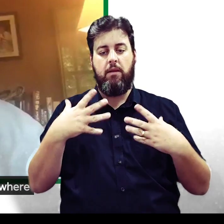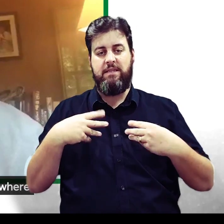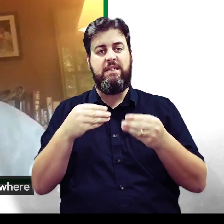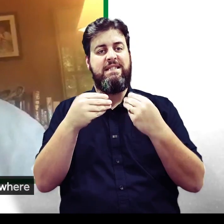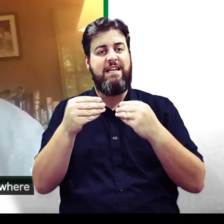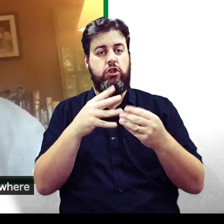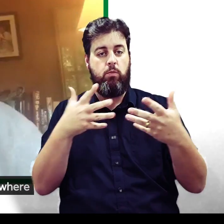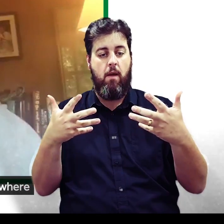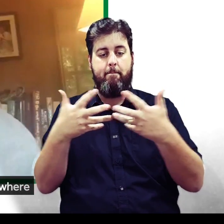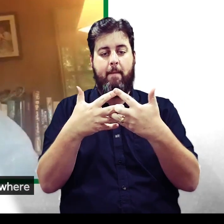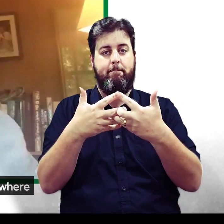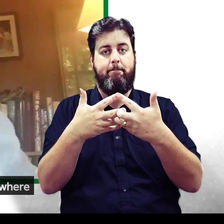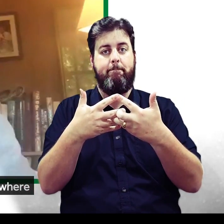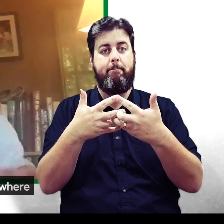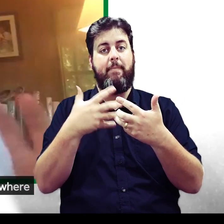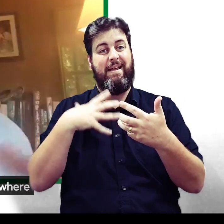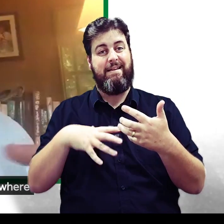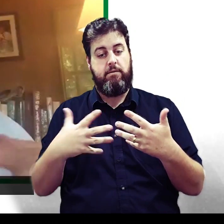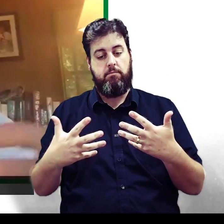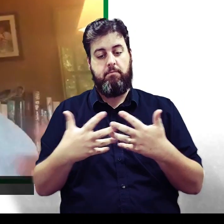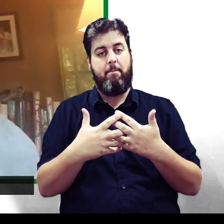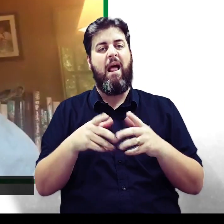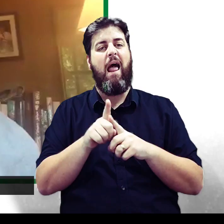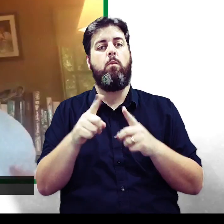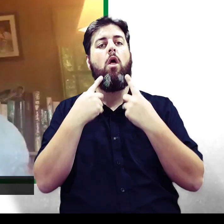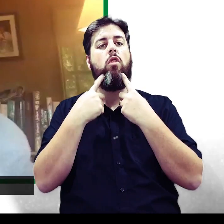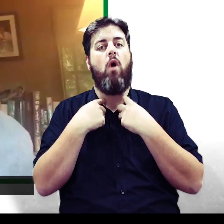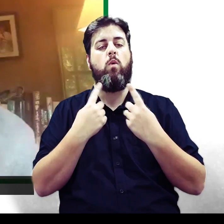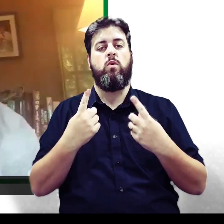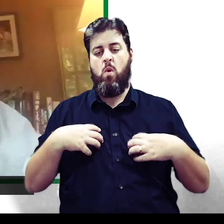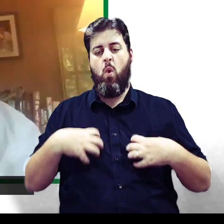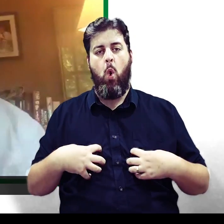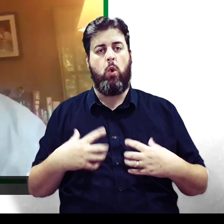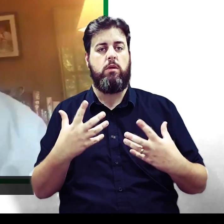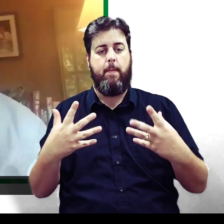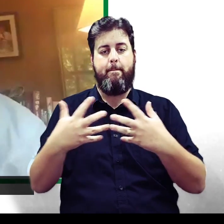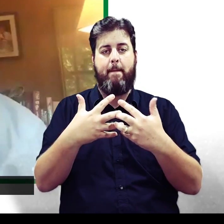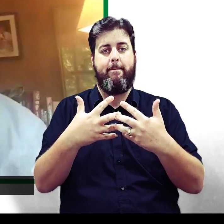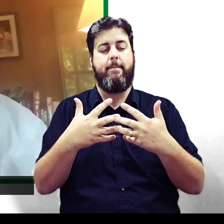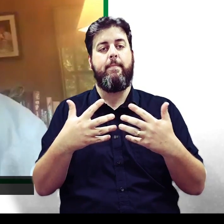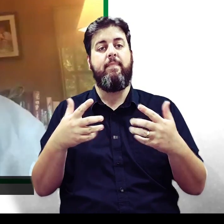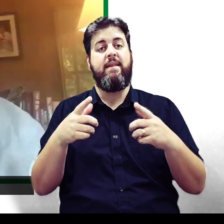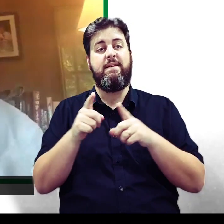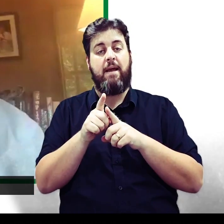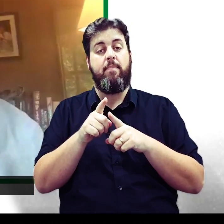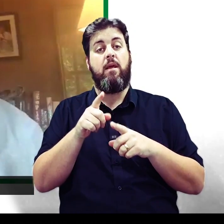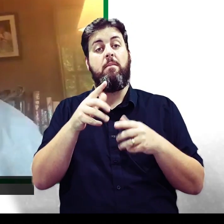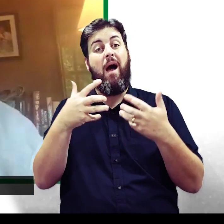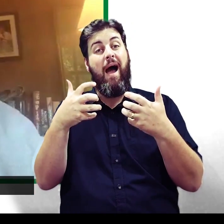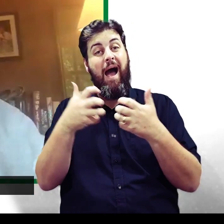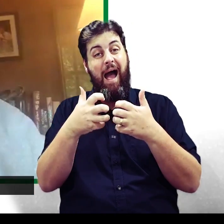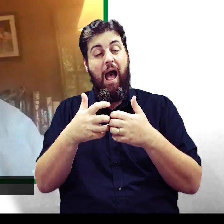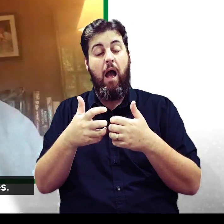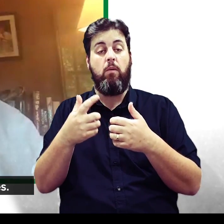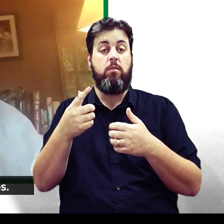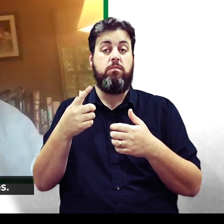tissue, usually in the throat or the gut or somewhere on the surface of an organ. And one of the popular